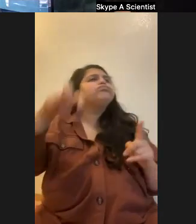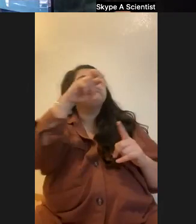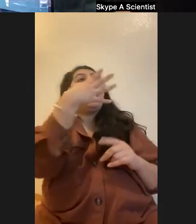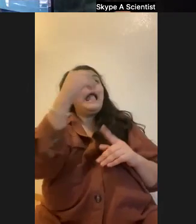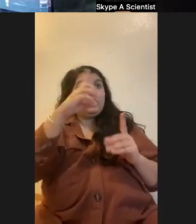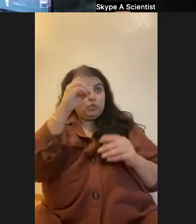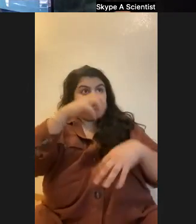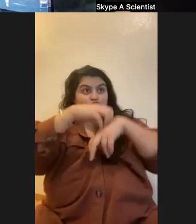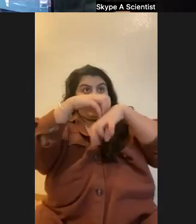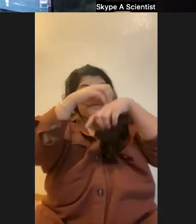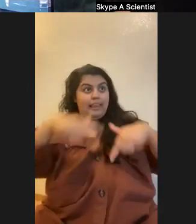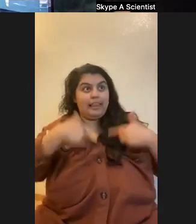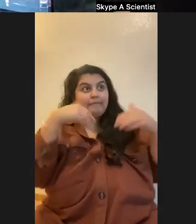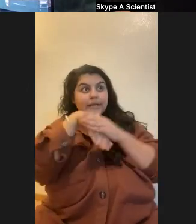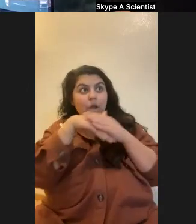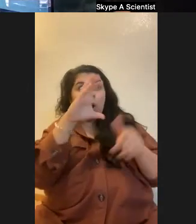live in coral reefs?